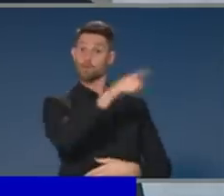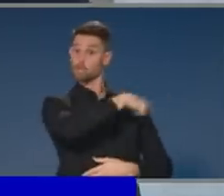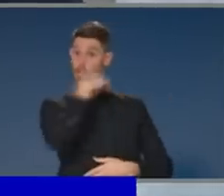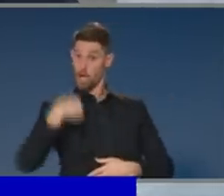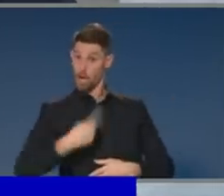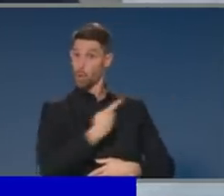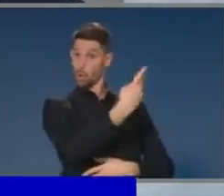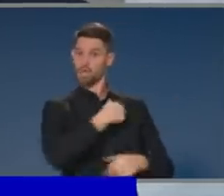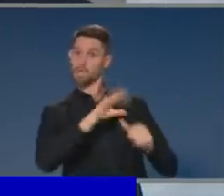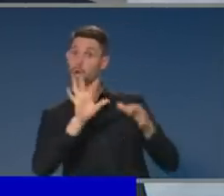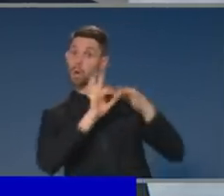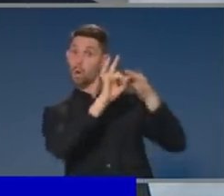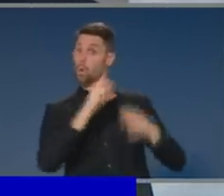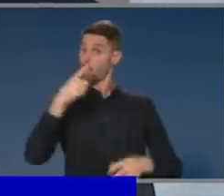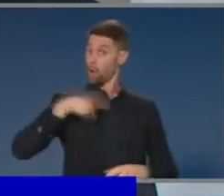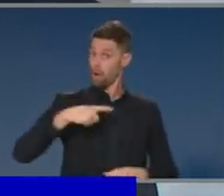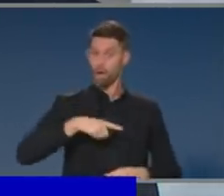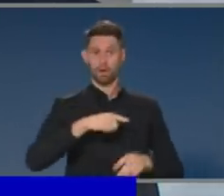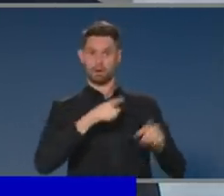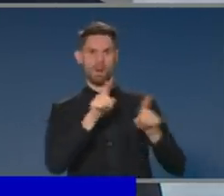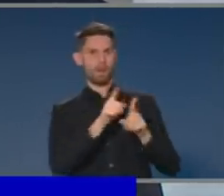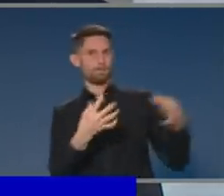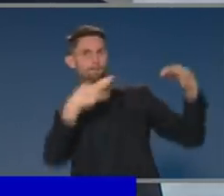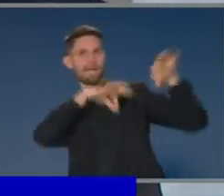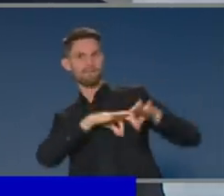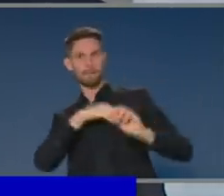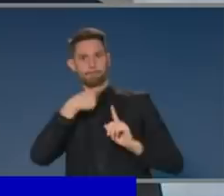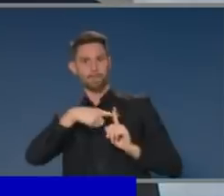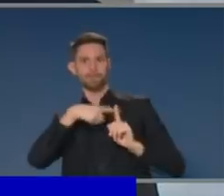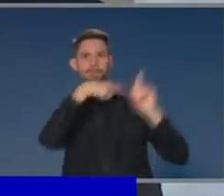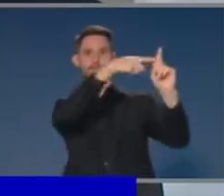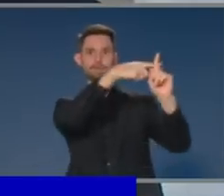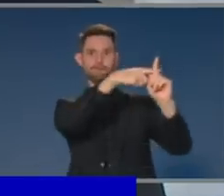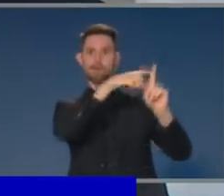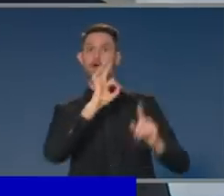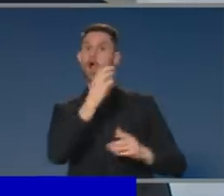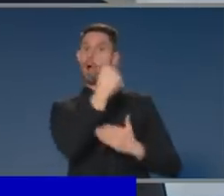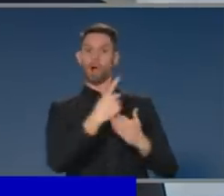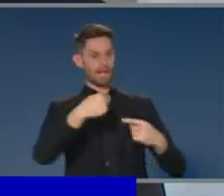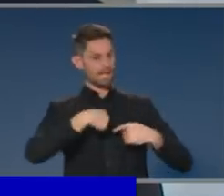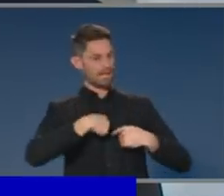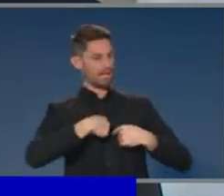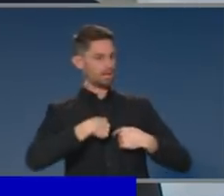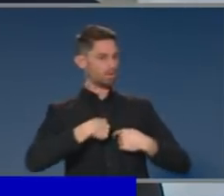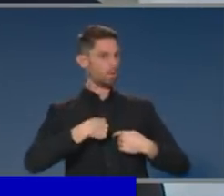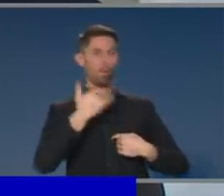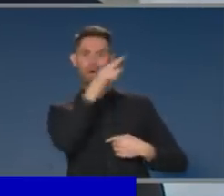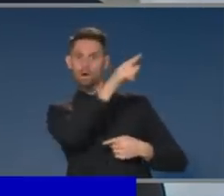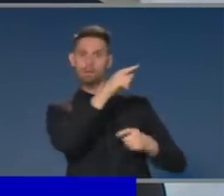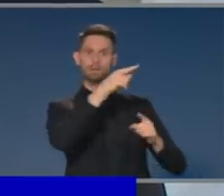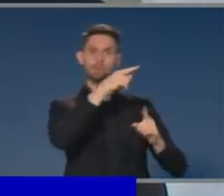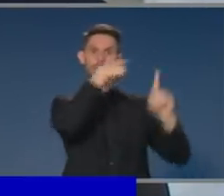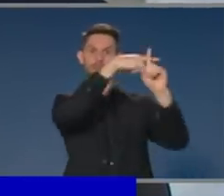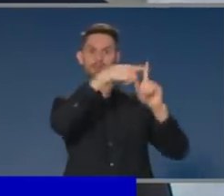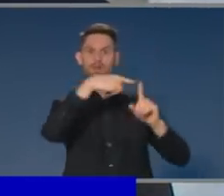And we have a comprehensive strategic partnership which we've formed. And within that partnership, there are issues that need to be addressed from time to time. And the issues